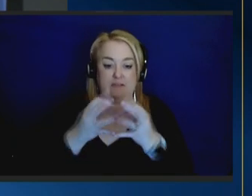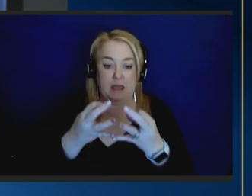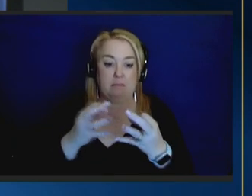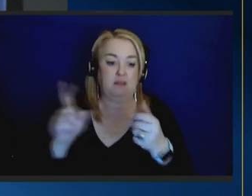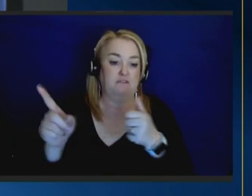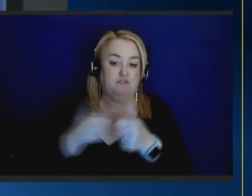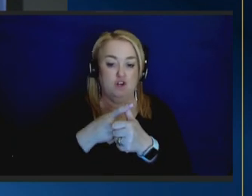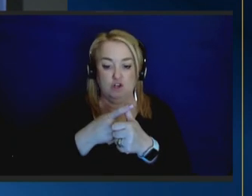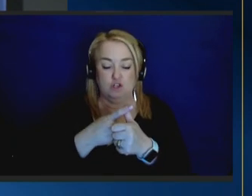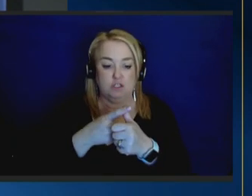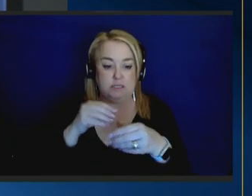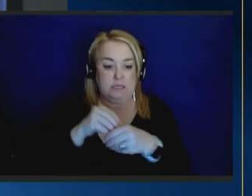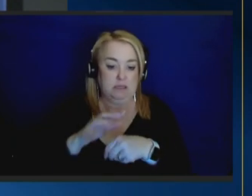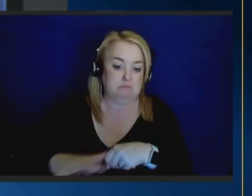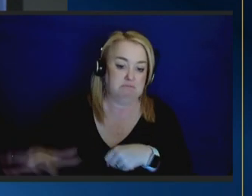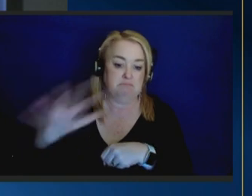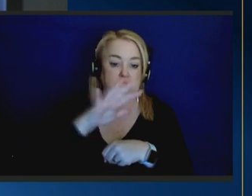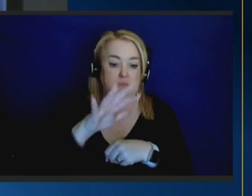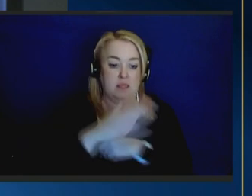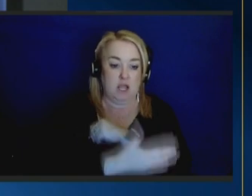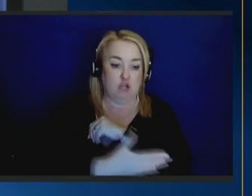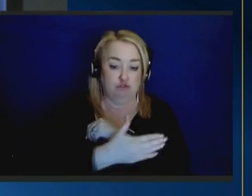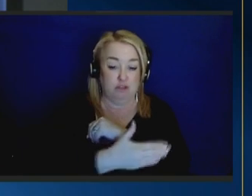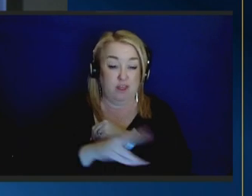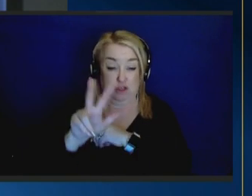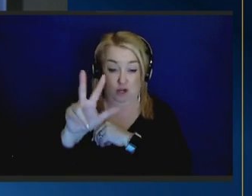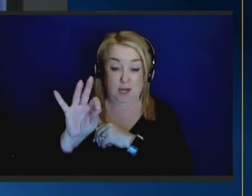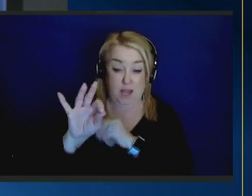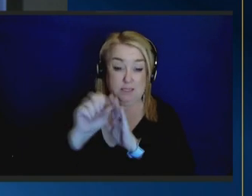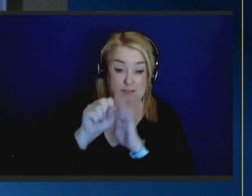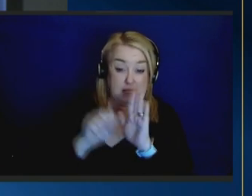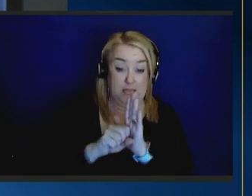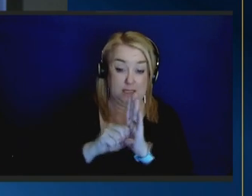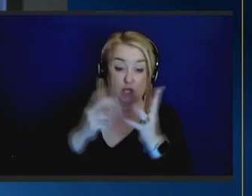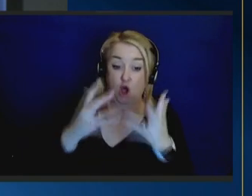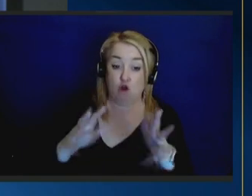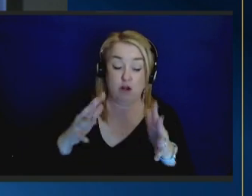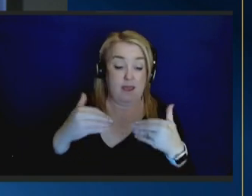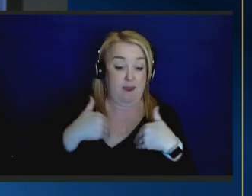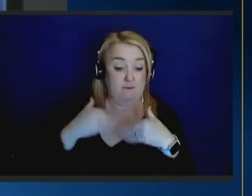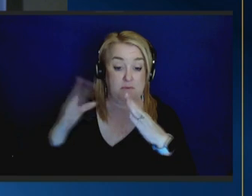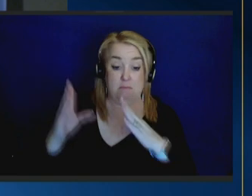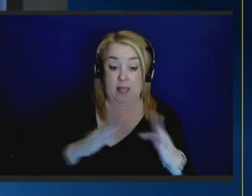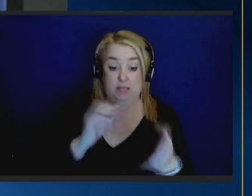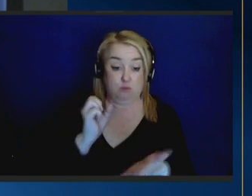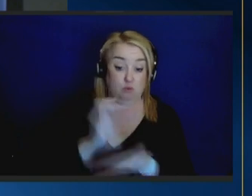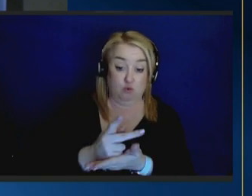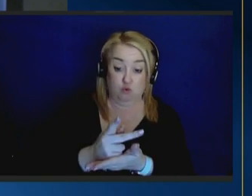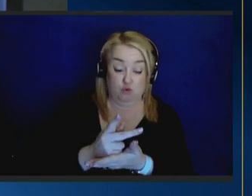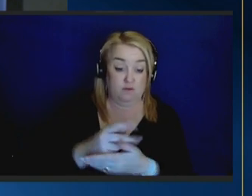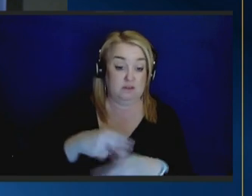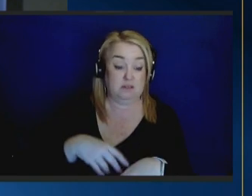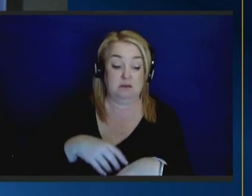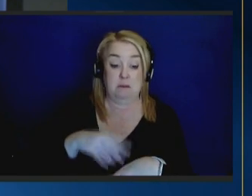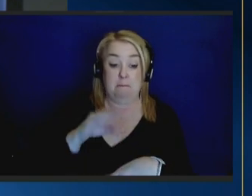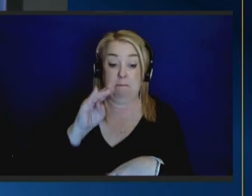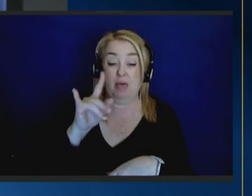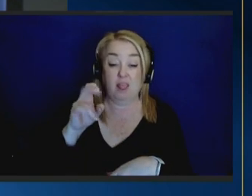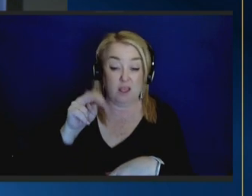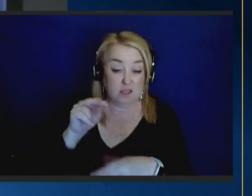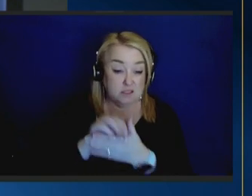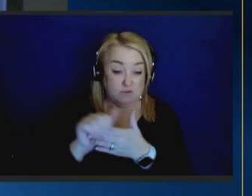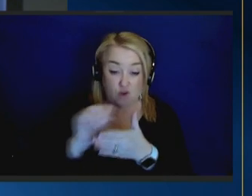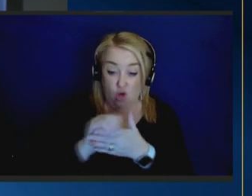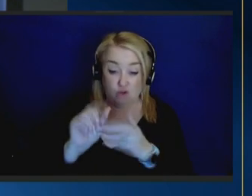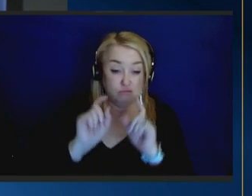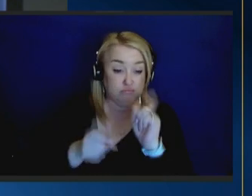more than 39 states many of them have already gotten their plans approved at the federal level tens of millions of dollars have already gone out